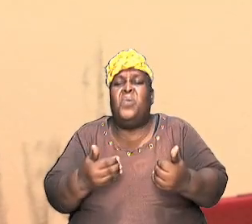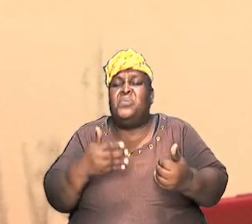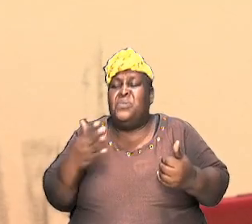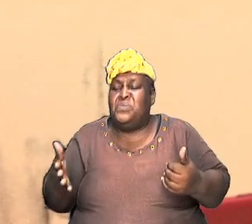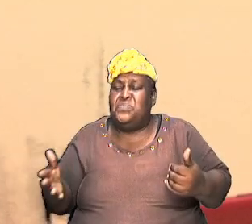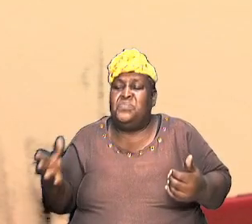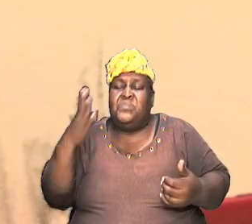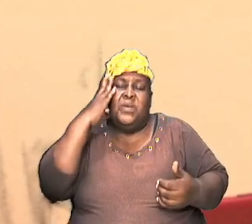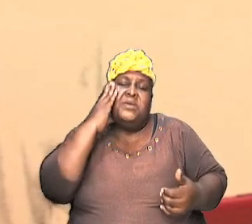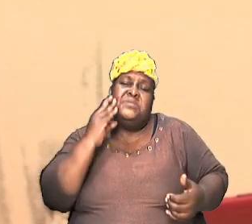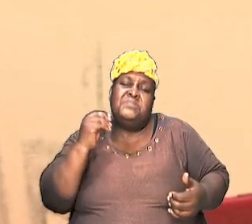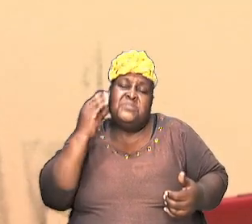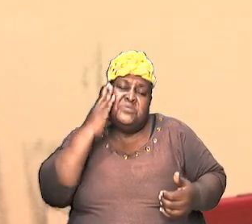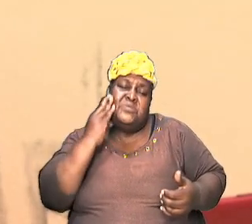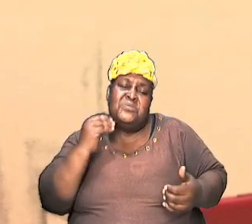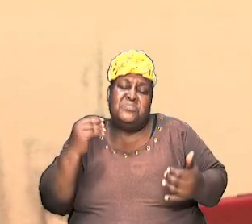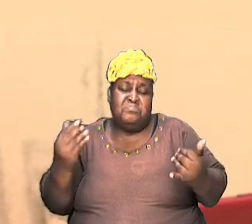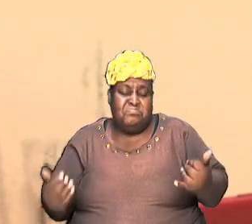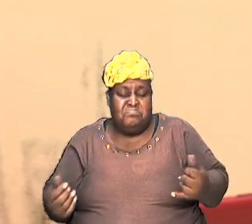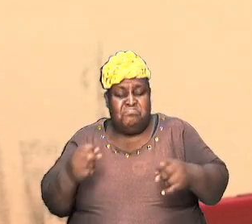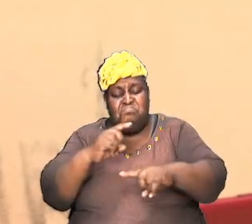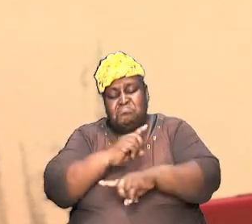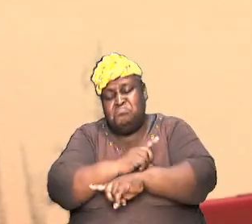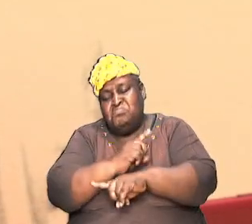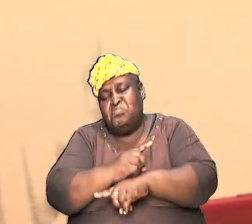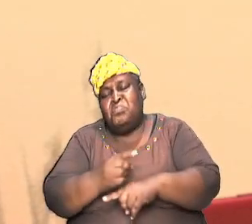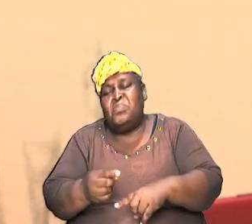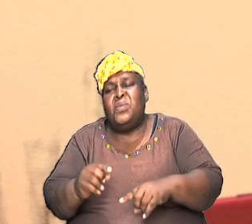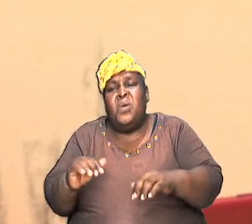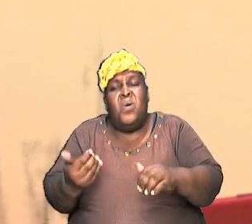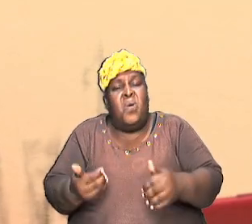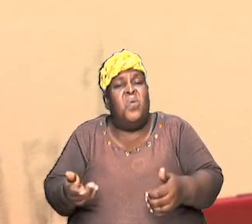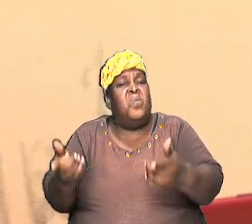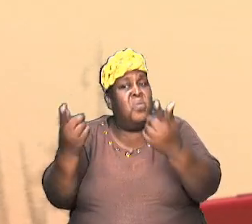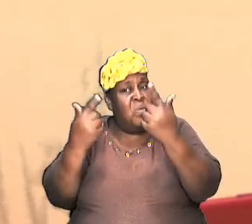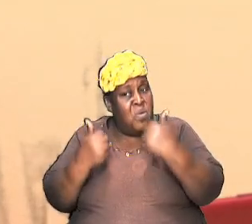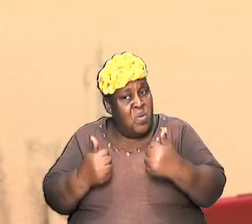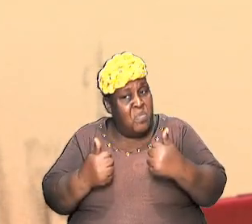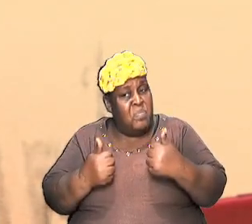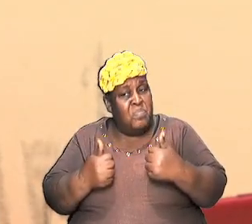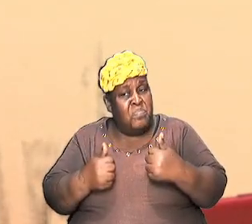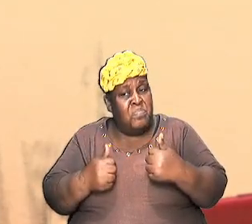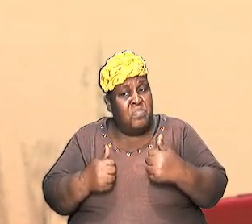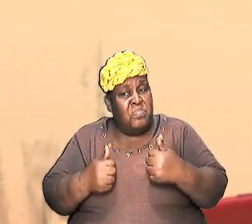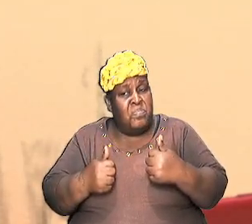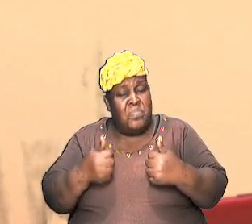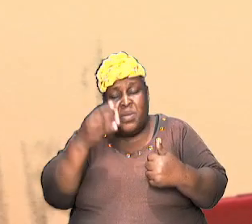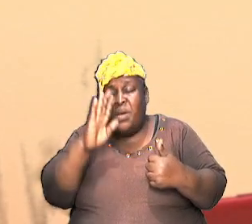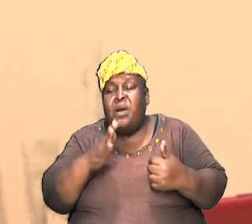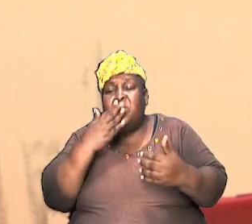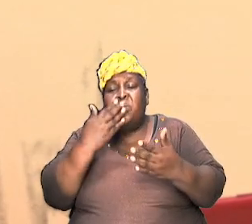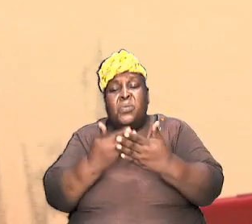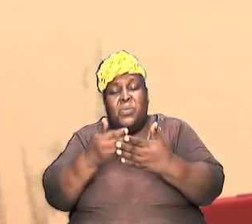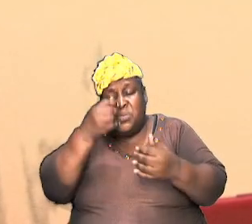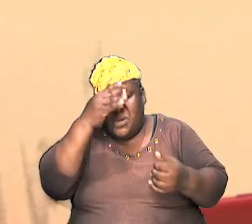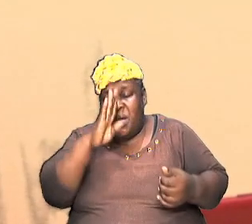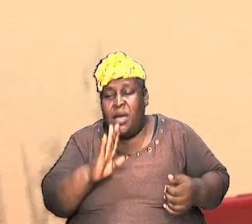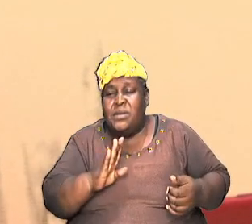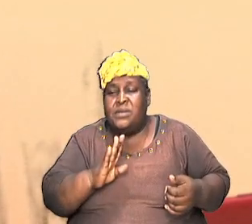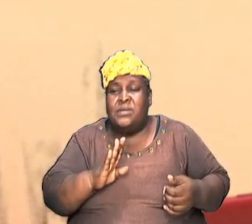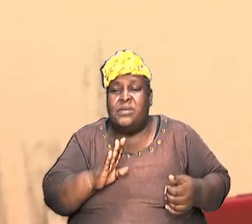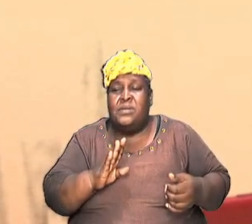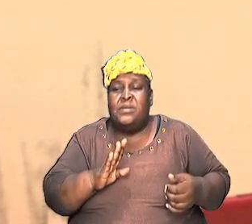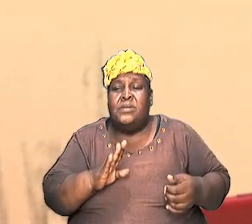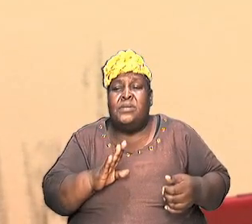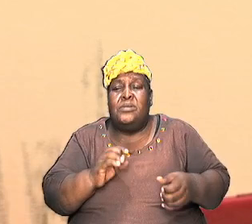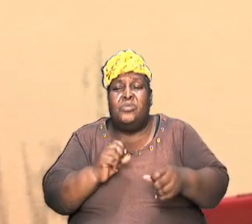experience today, how they actually came about. But God, who is a good God, saw it